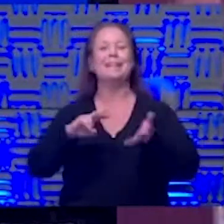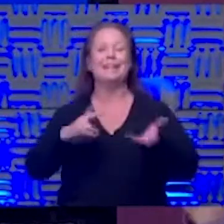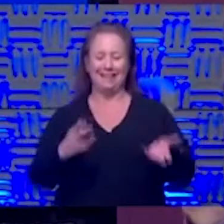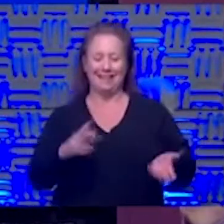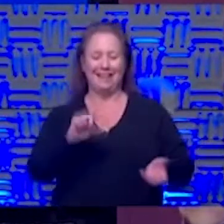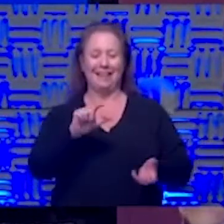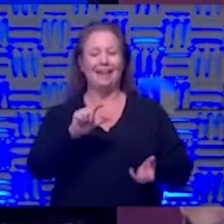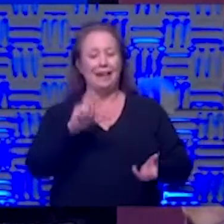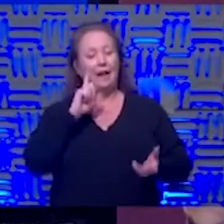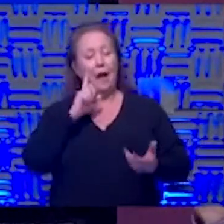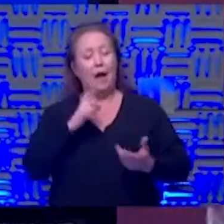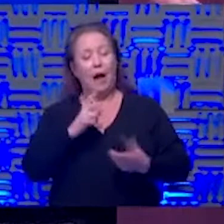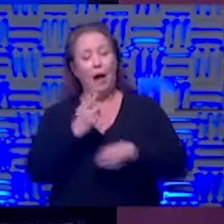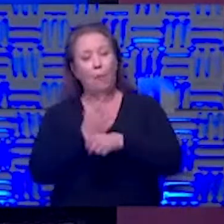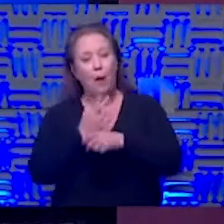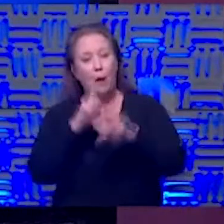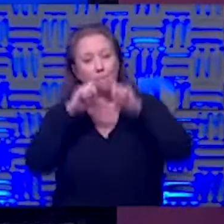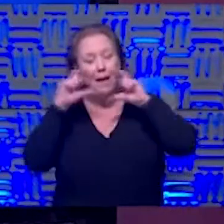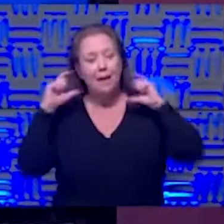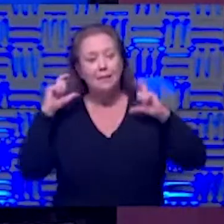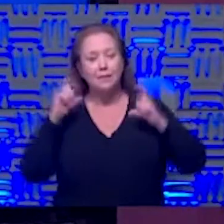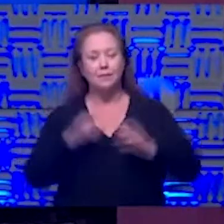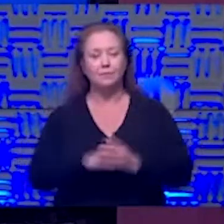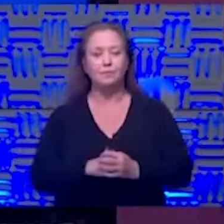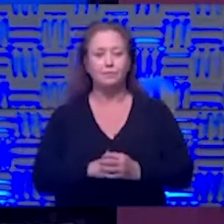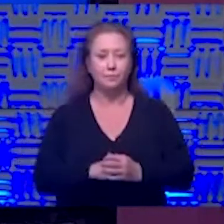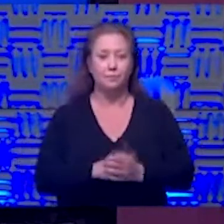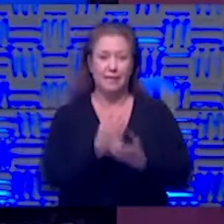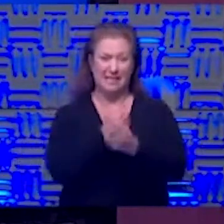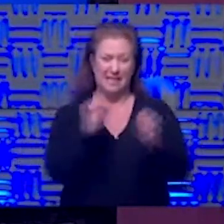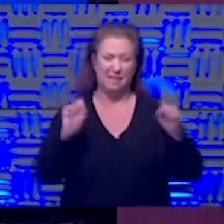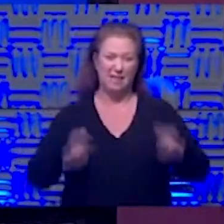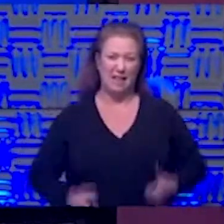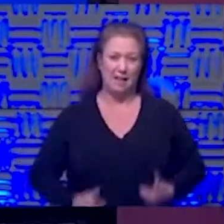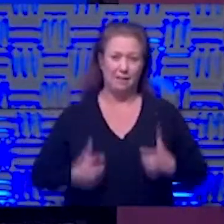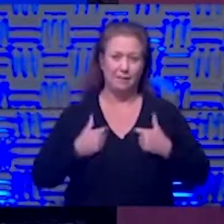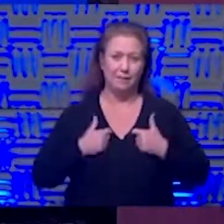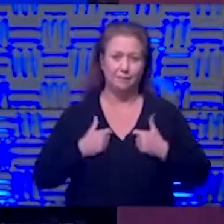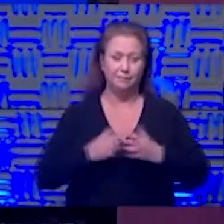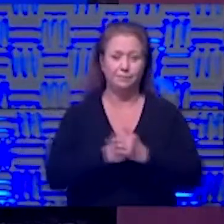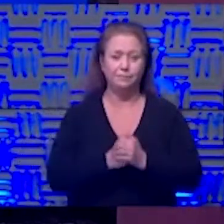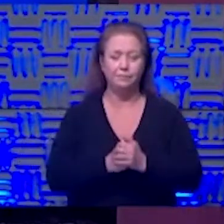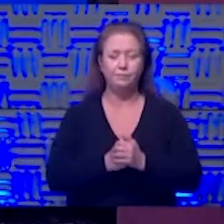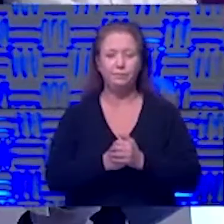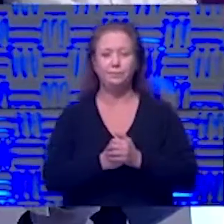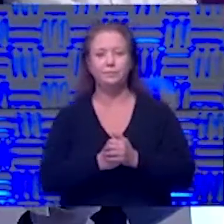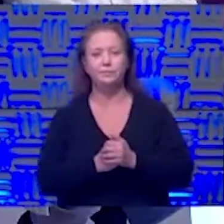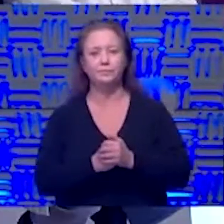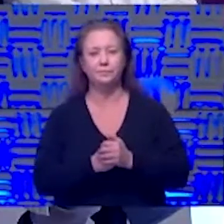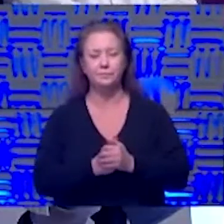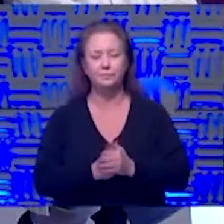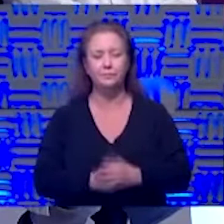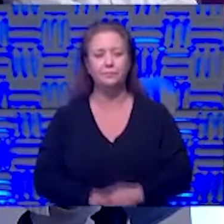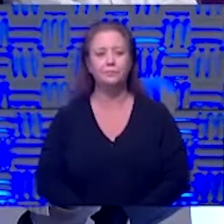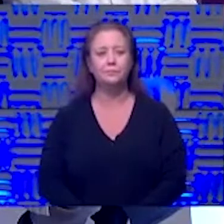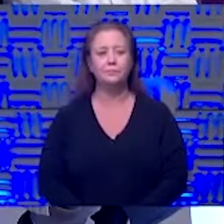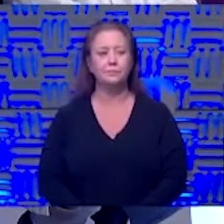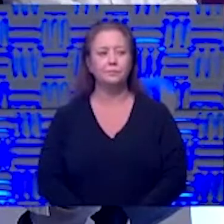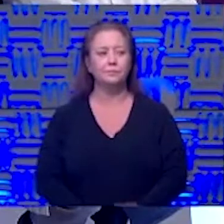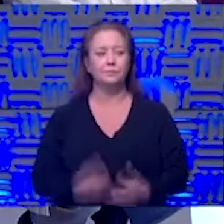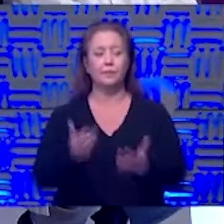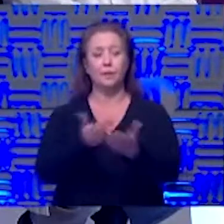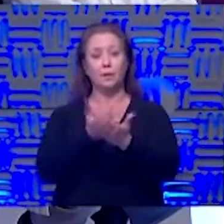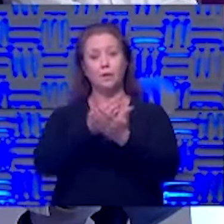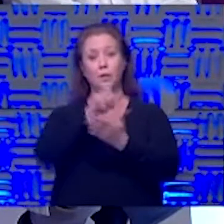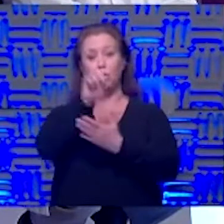and that we're a darn mask because it really does yeah save lives it's just all about that so all right so we have new questions